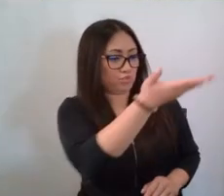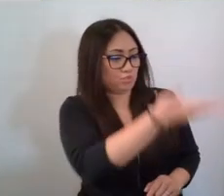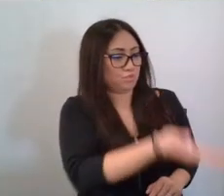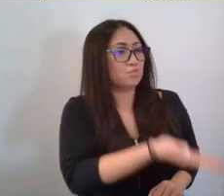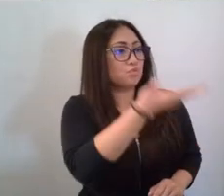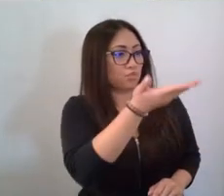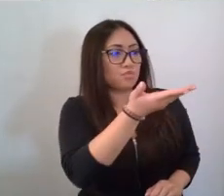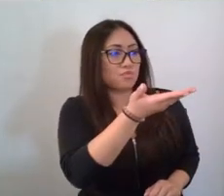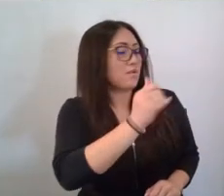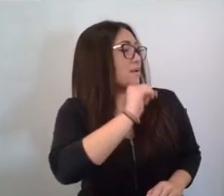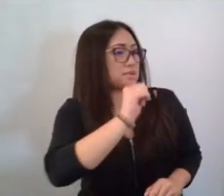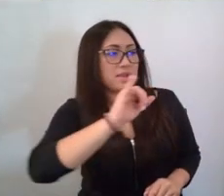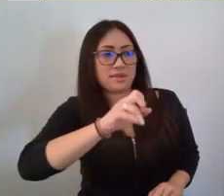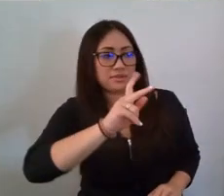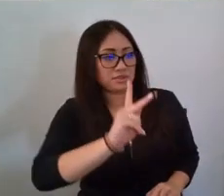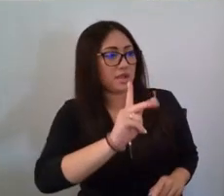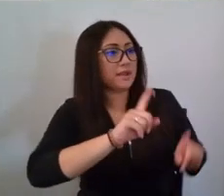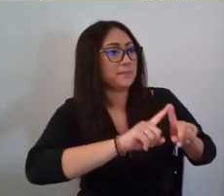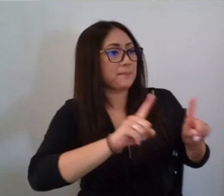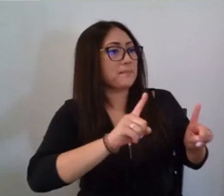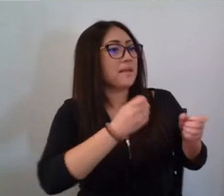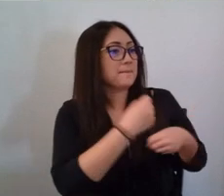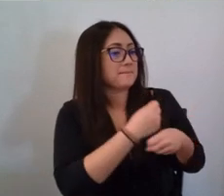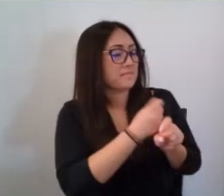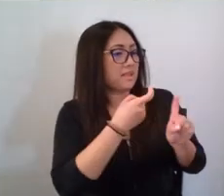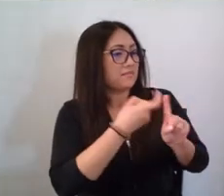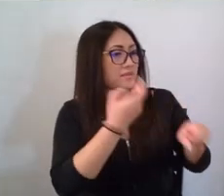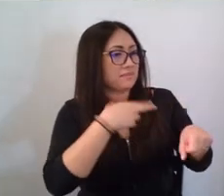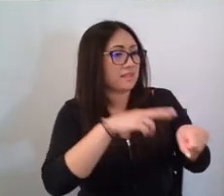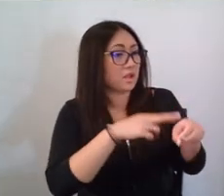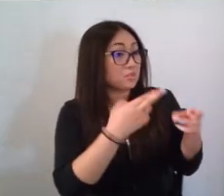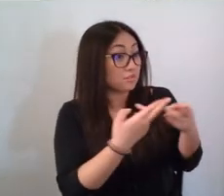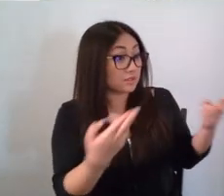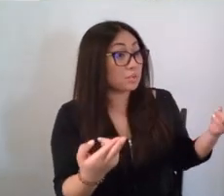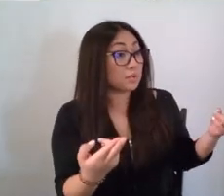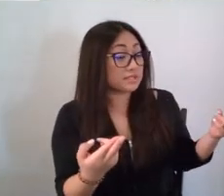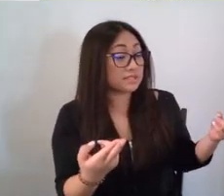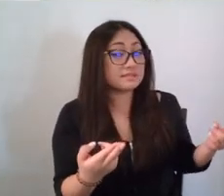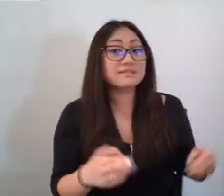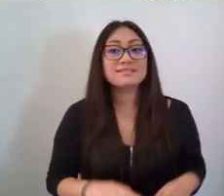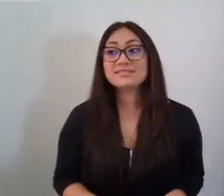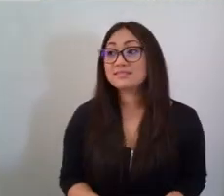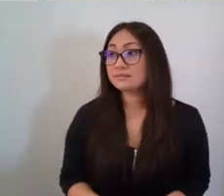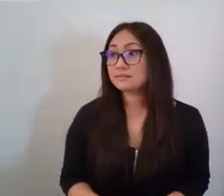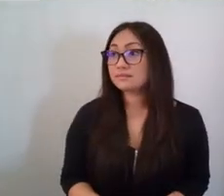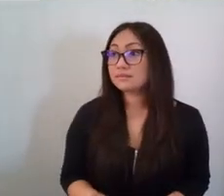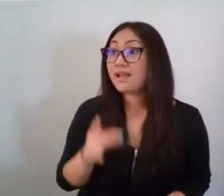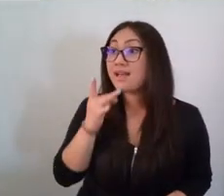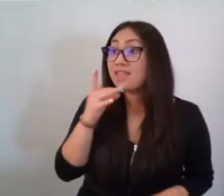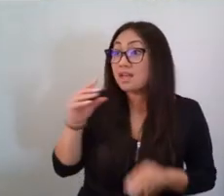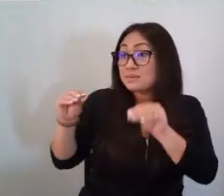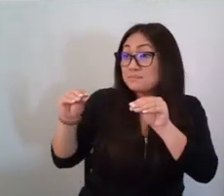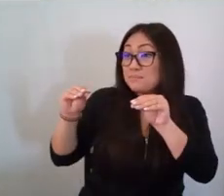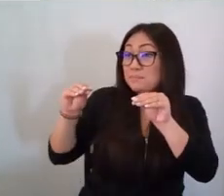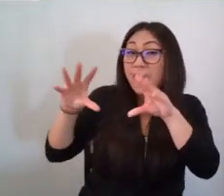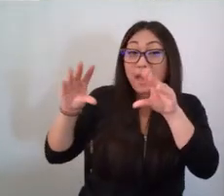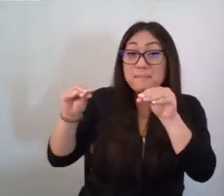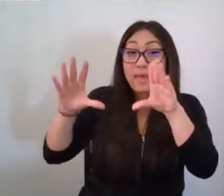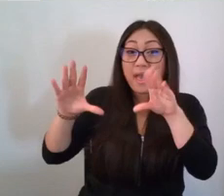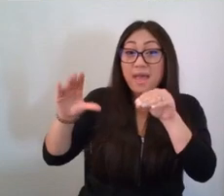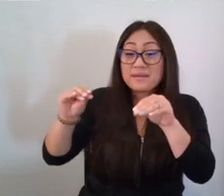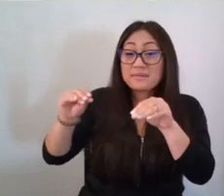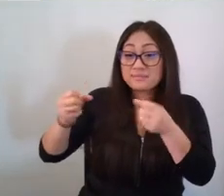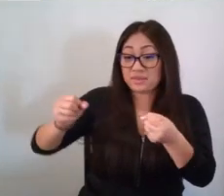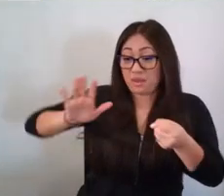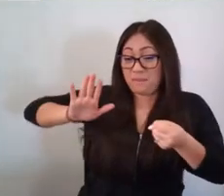III is not junk, but is made from valuable natural resources. Bernie flashed his headlights, squeaked his horn,